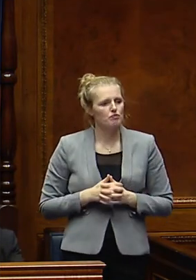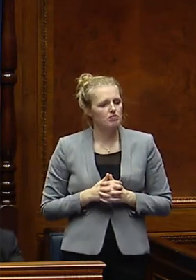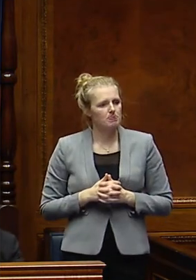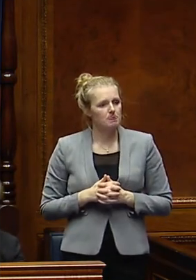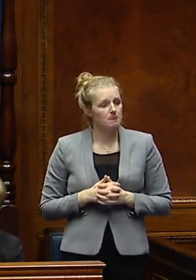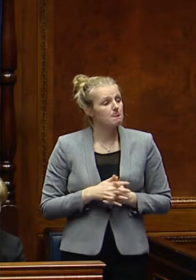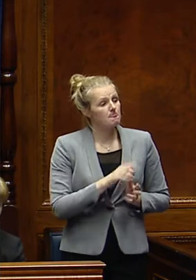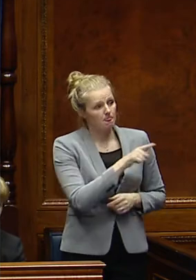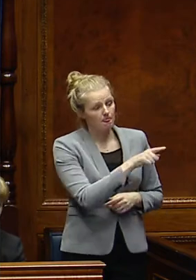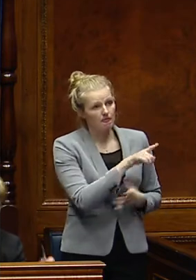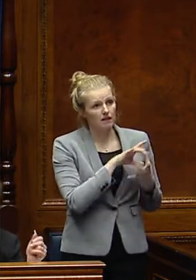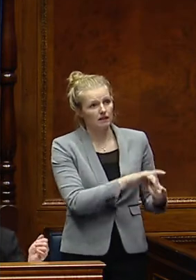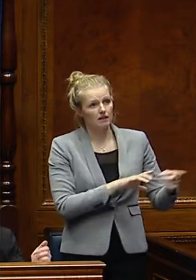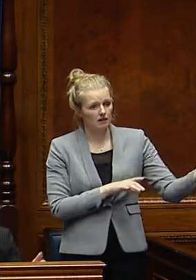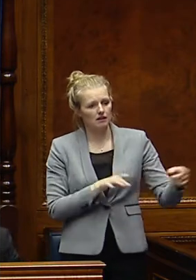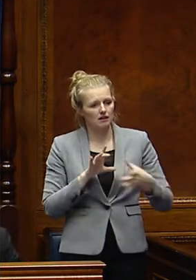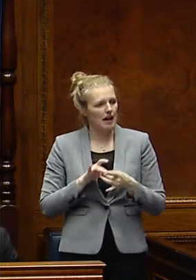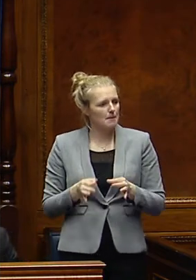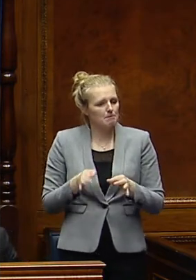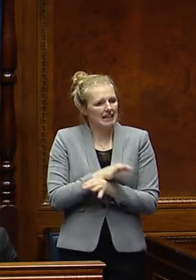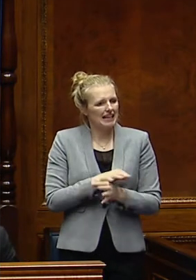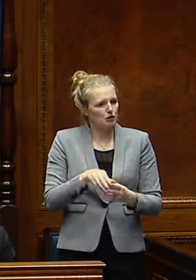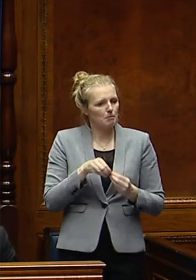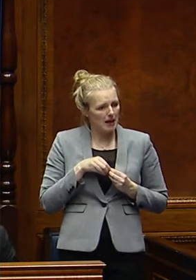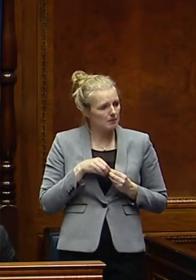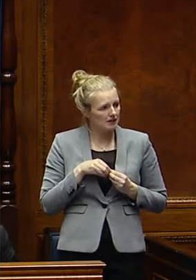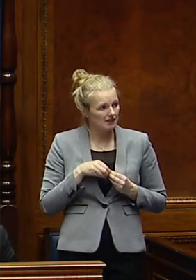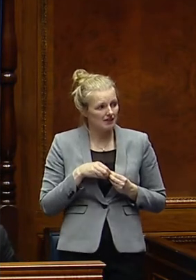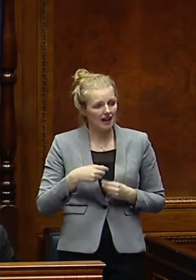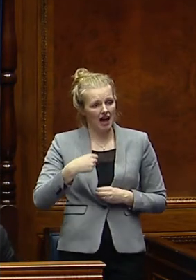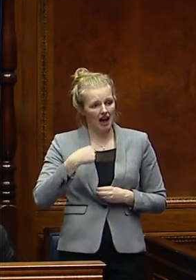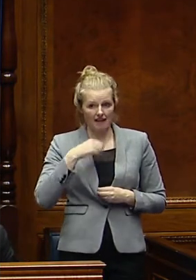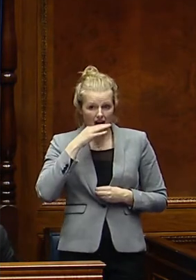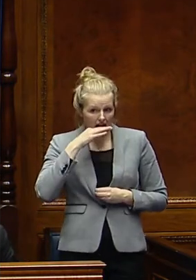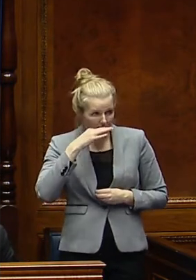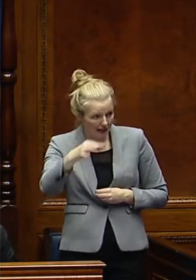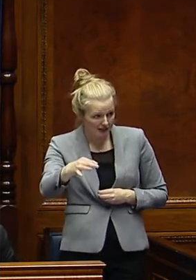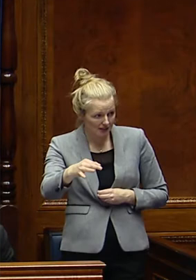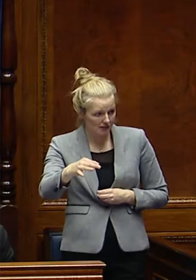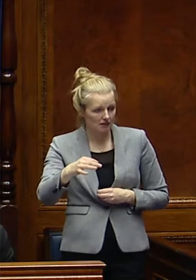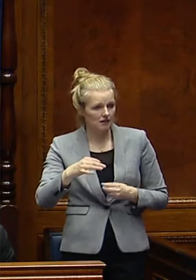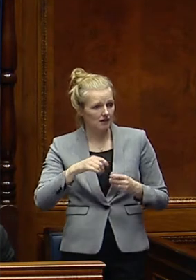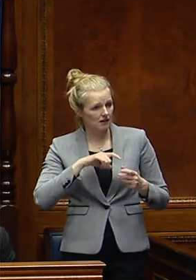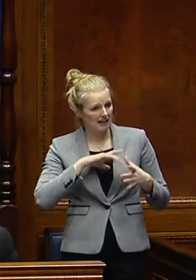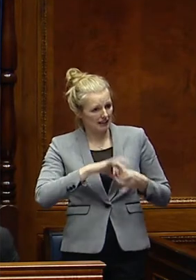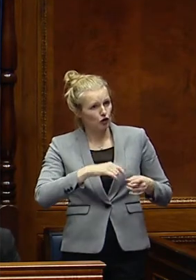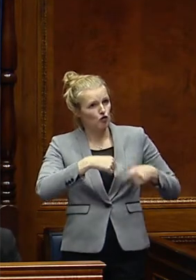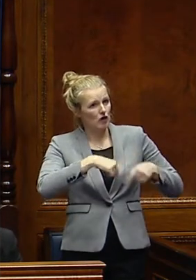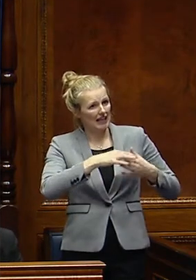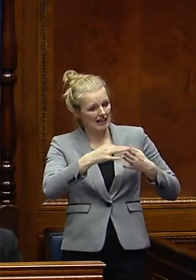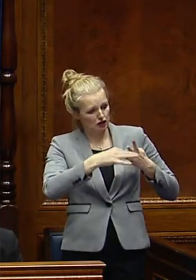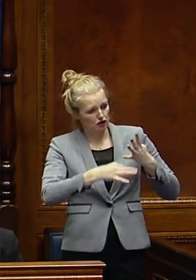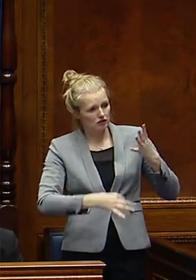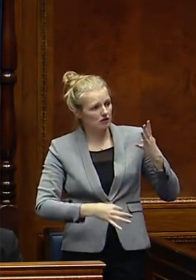Well, just on that, in terms of the mitigation payments, I have asked, and part of the regulations and the payments going